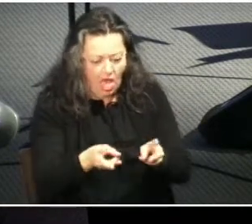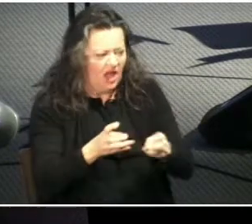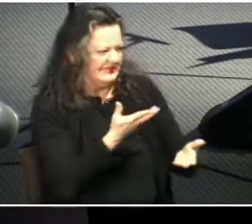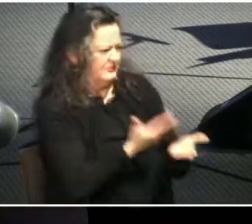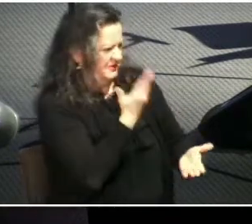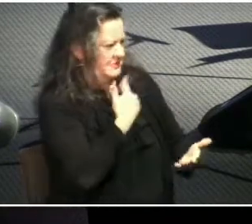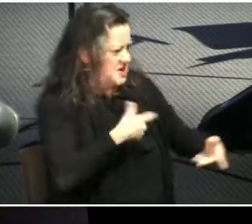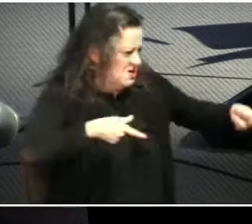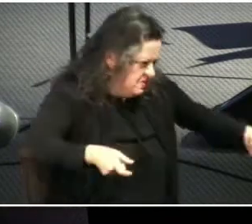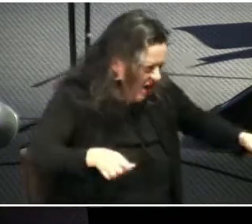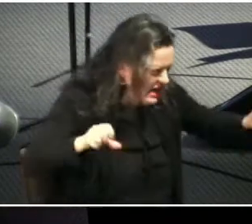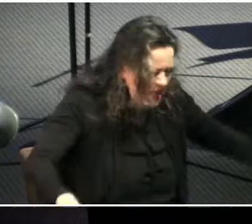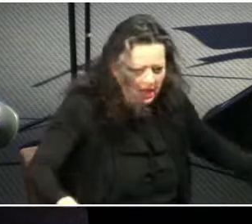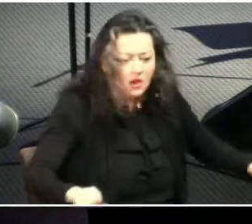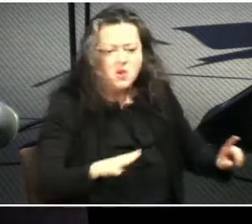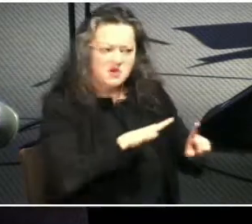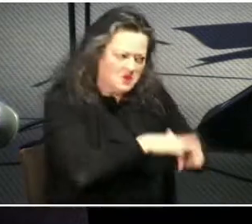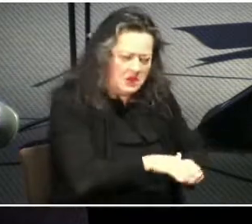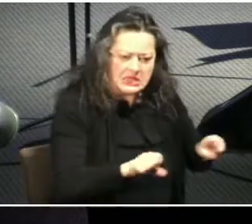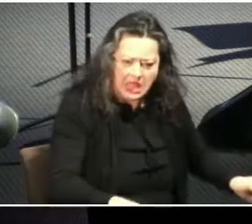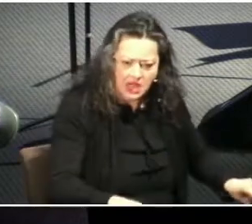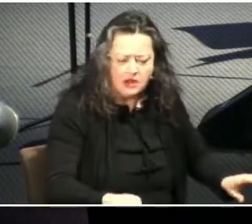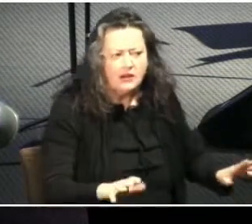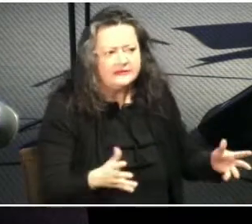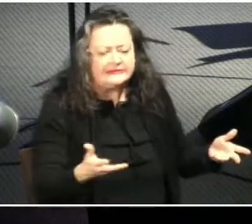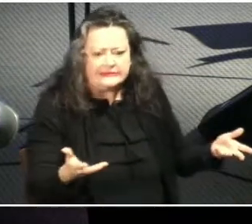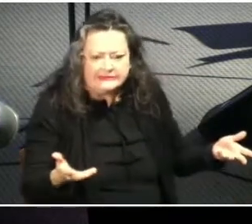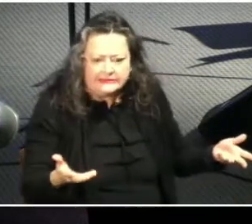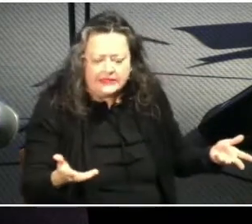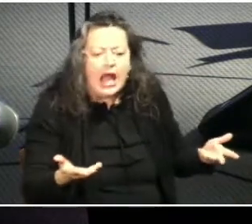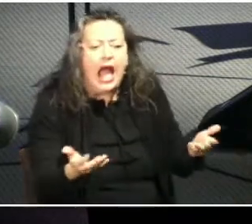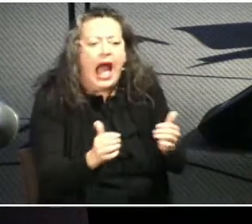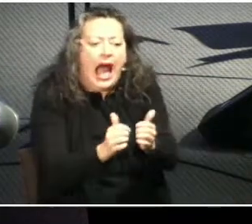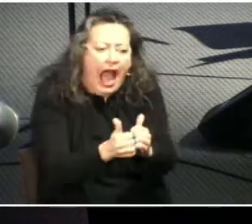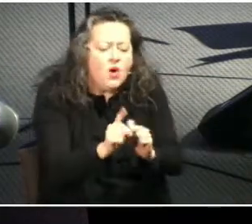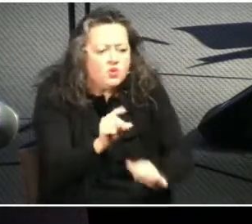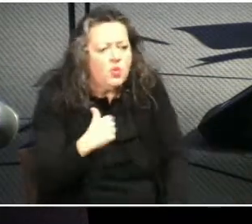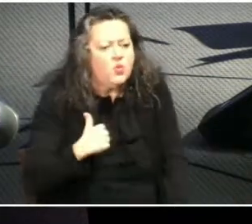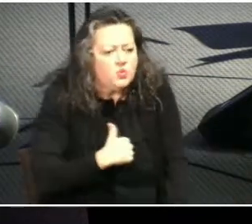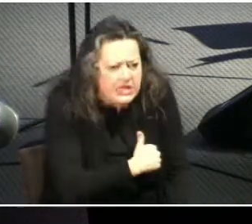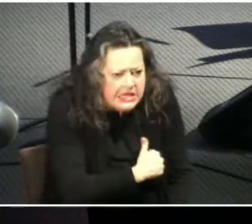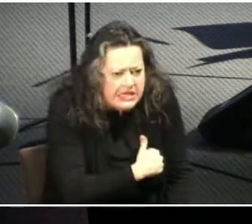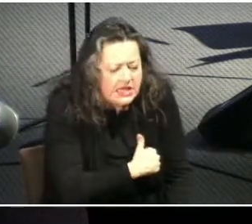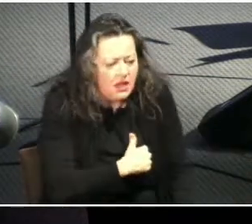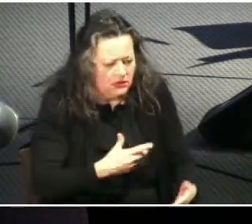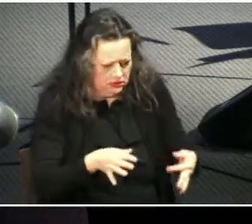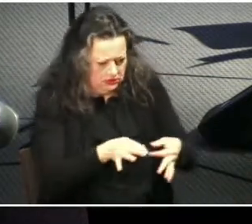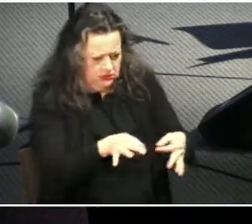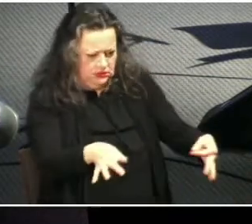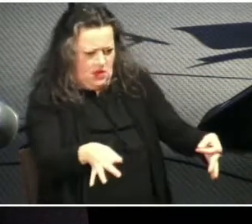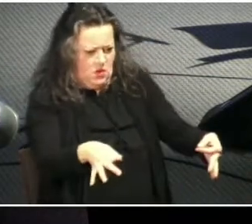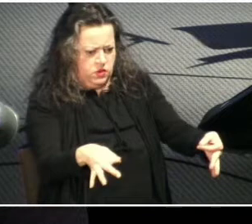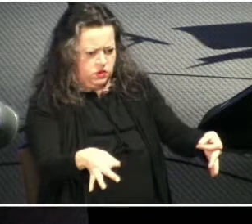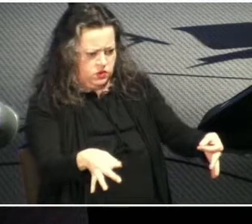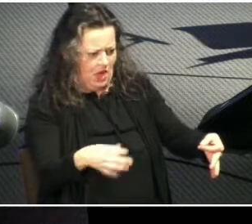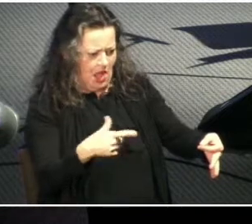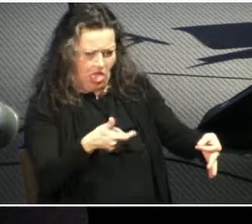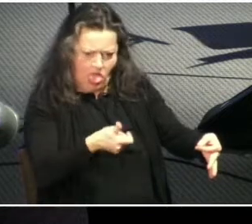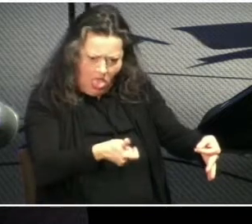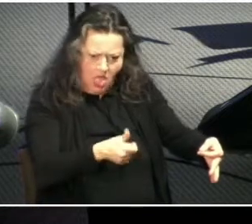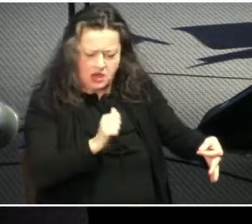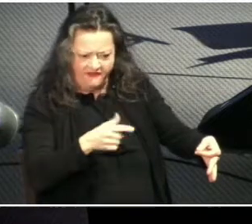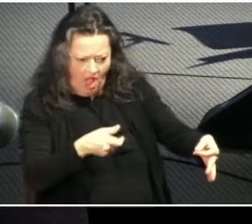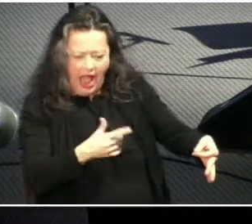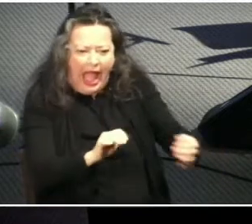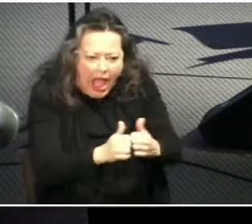rule so how do we deal with it how do we come to terms with it and i realize